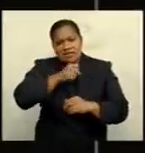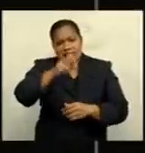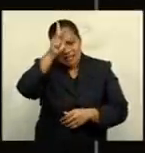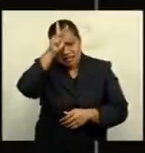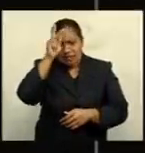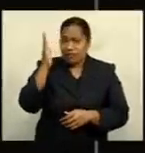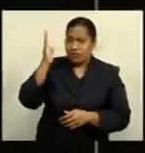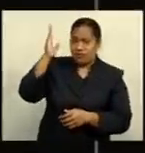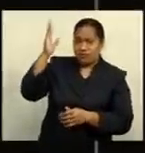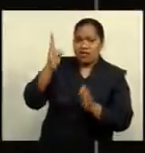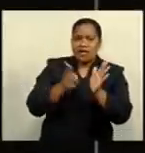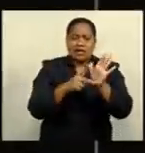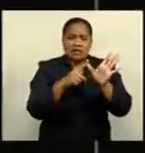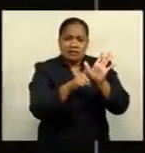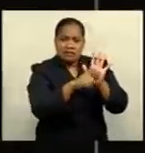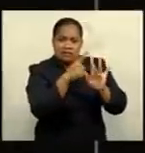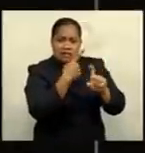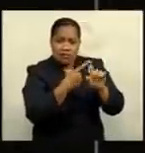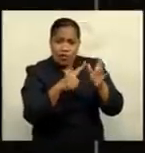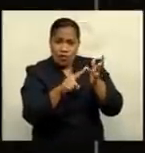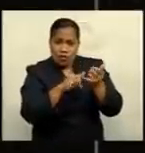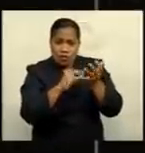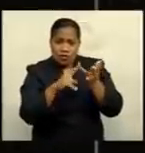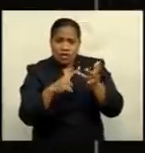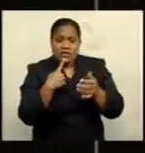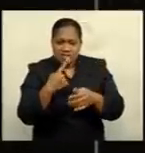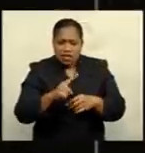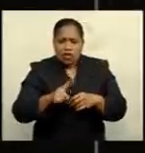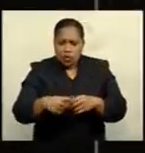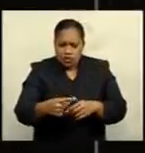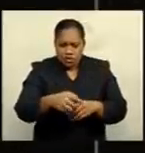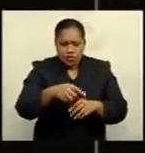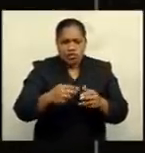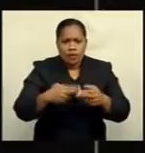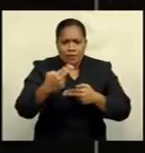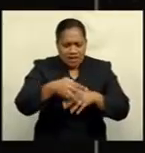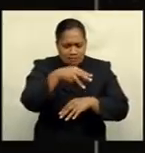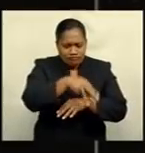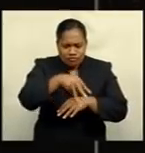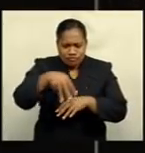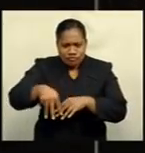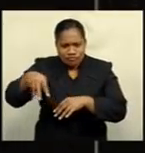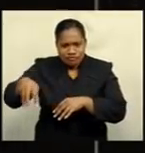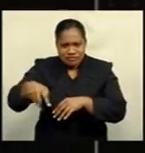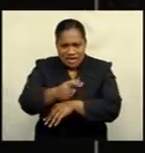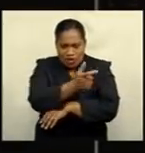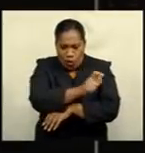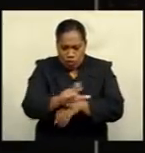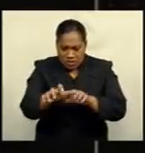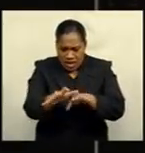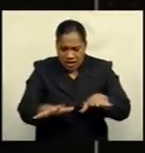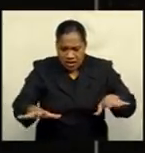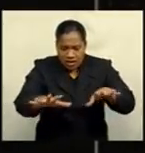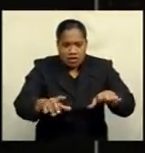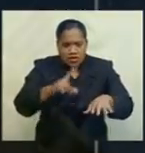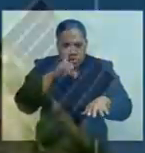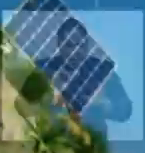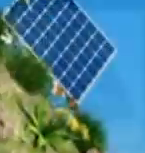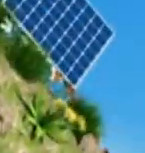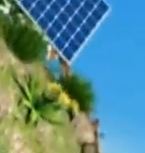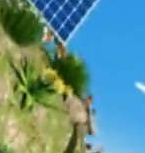Villager Tevitambola says they continue to plant mangroves on the coastline to avoid erosion. Sanya Nimboyla reports.